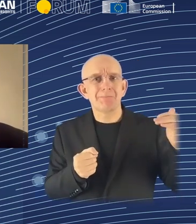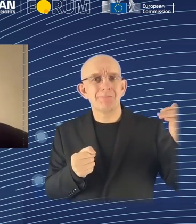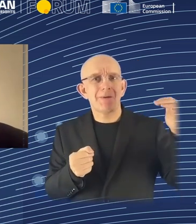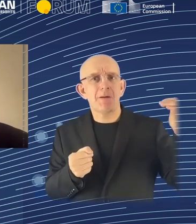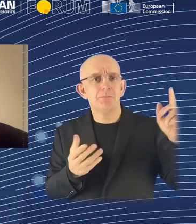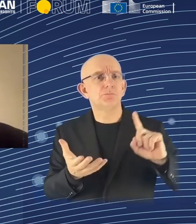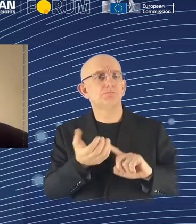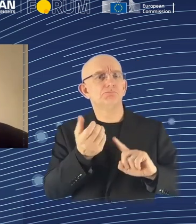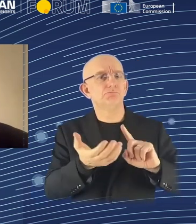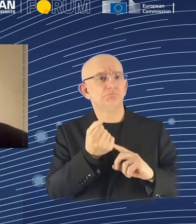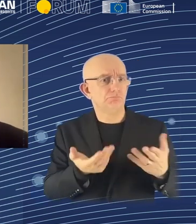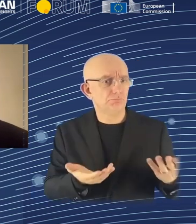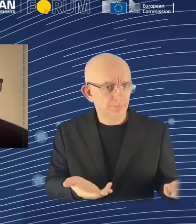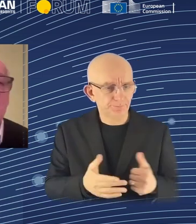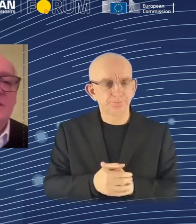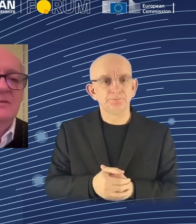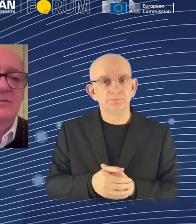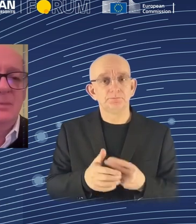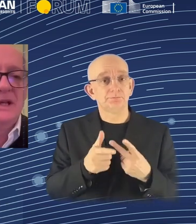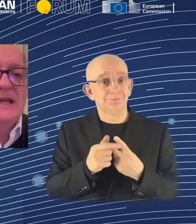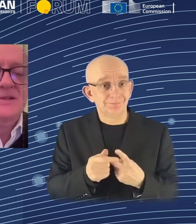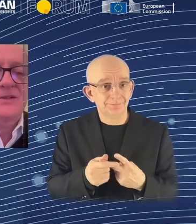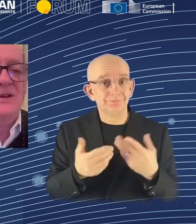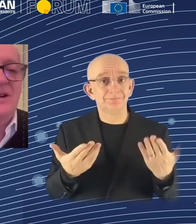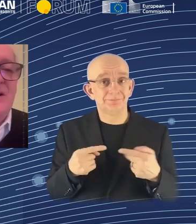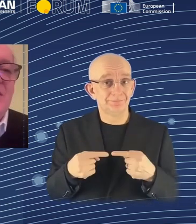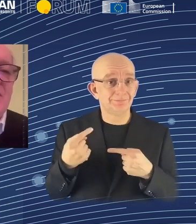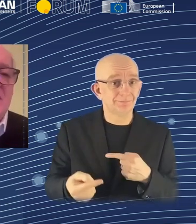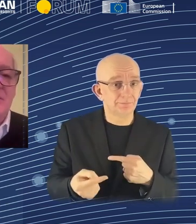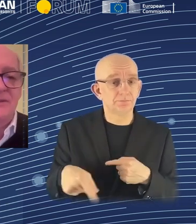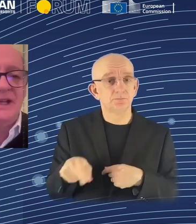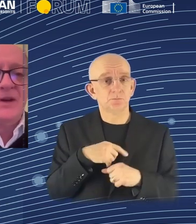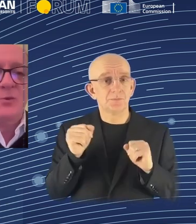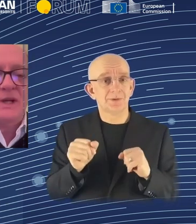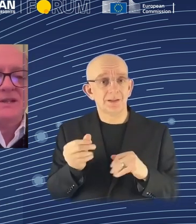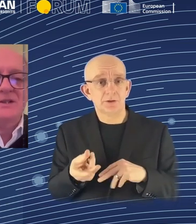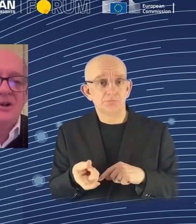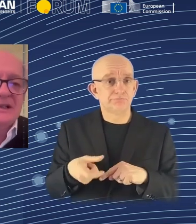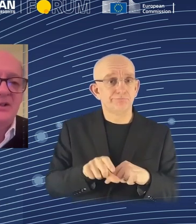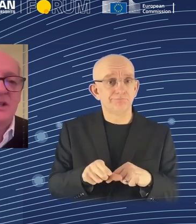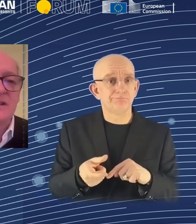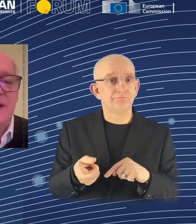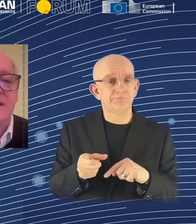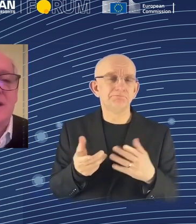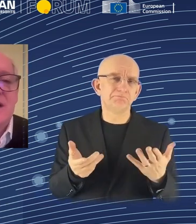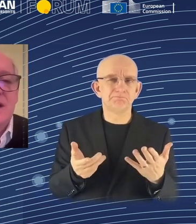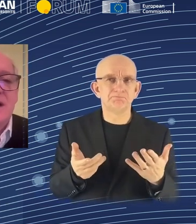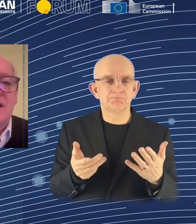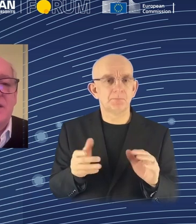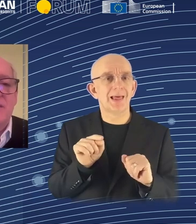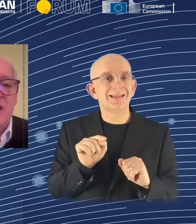at a minimum replicate the standard of living that we currently achieve in